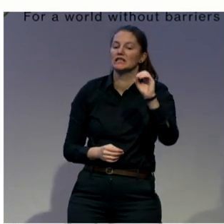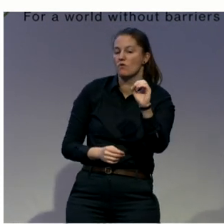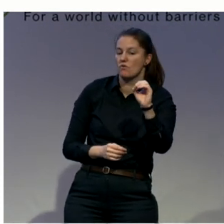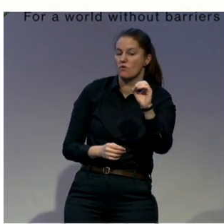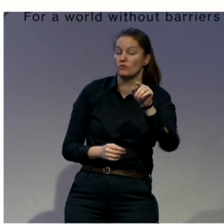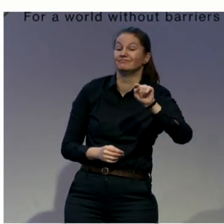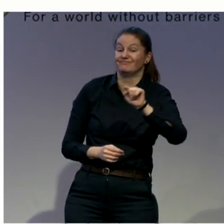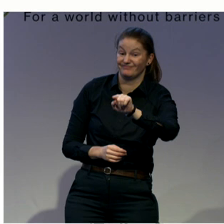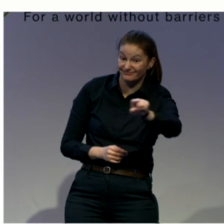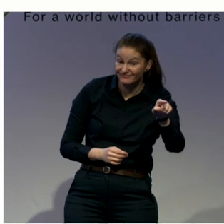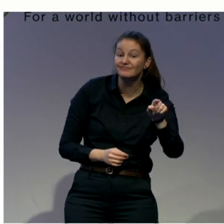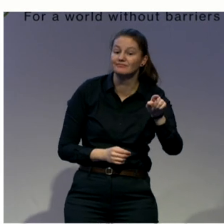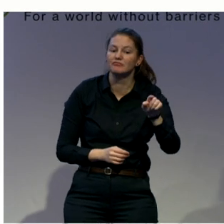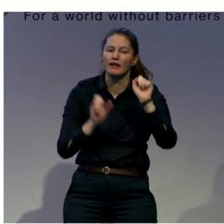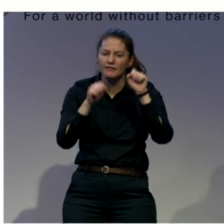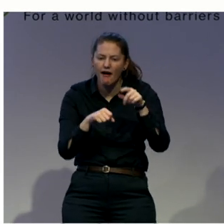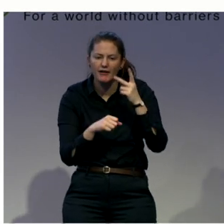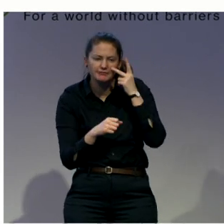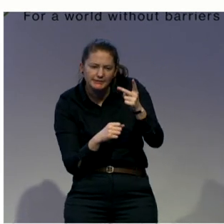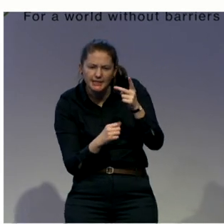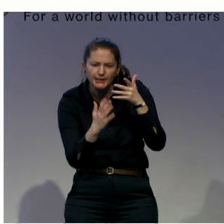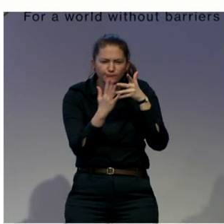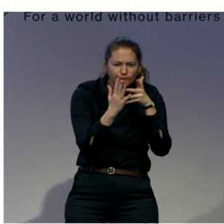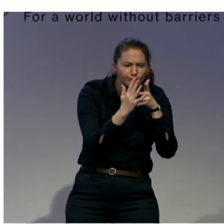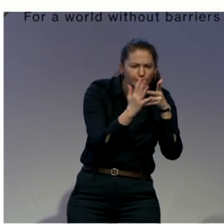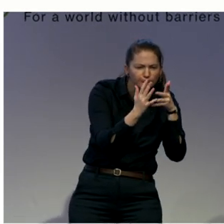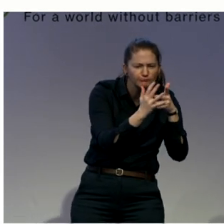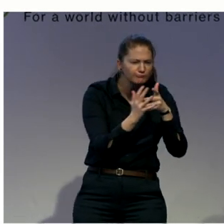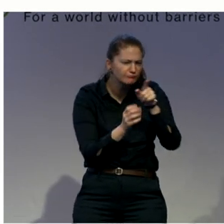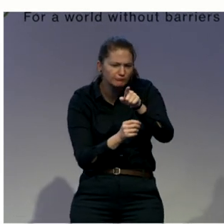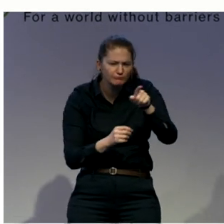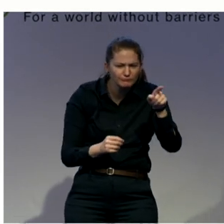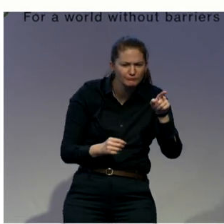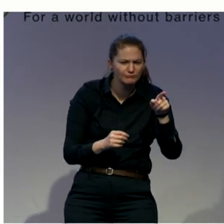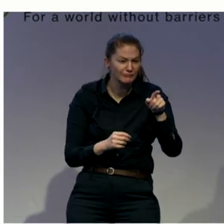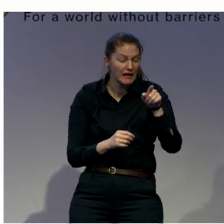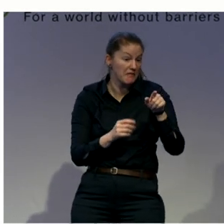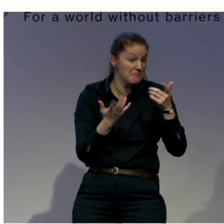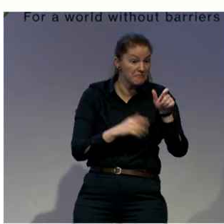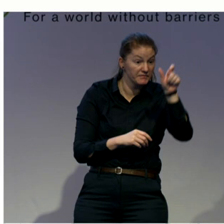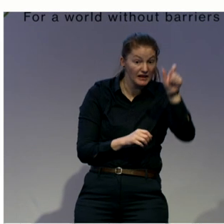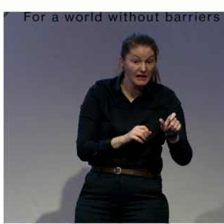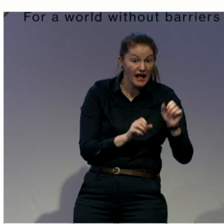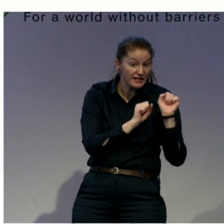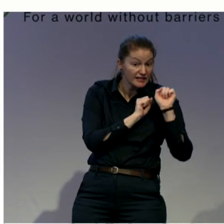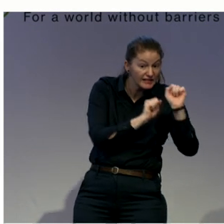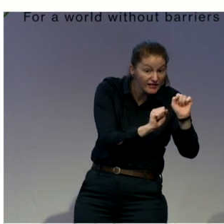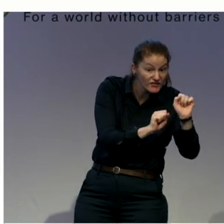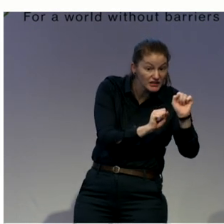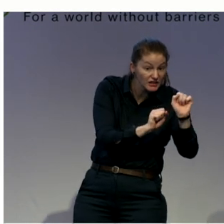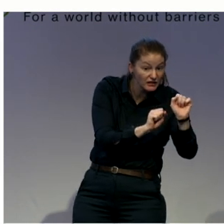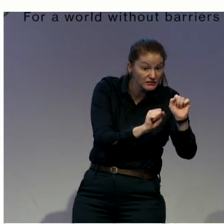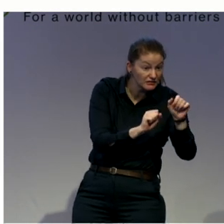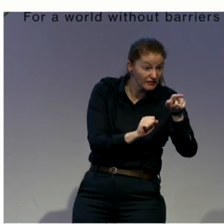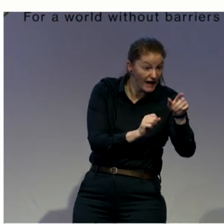the legal representation of people who are accused of crimes. People that might have psychosocial disabilities. And